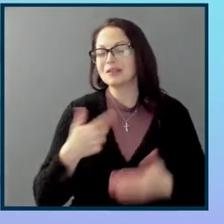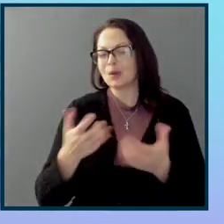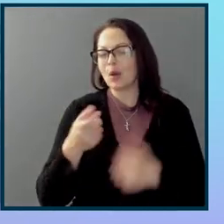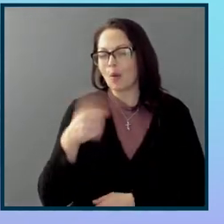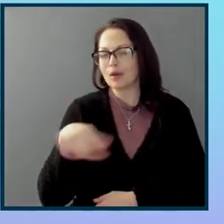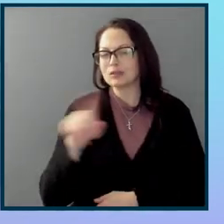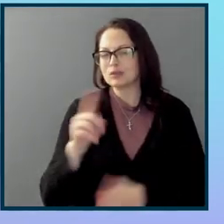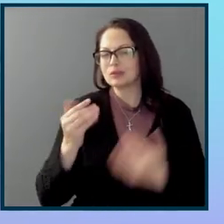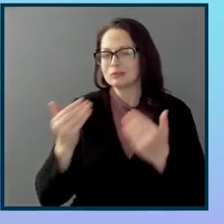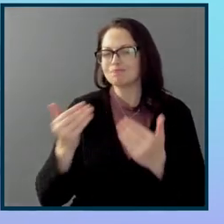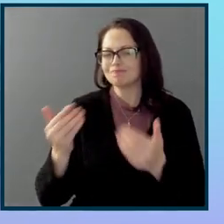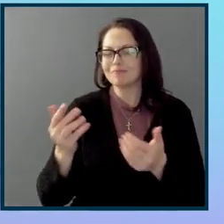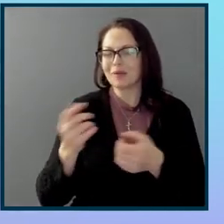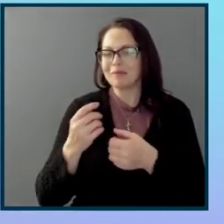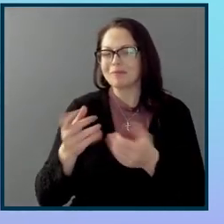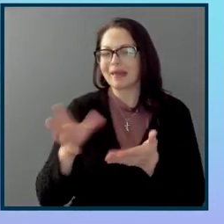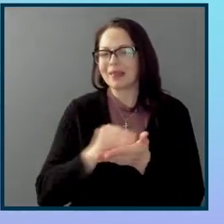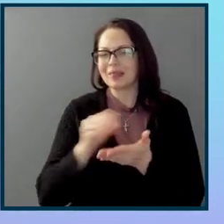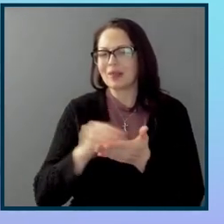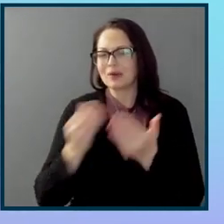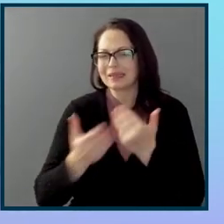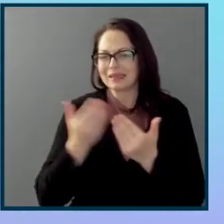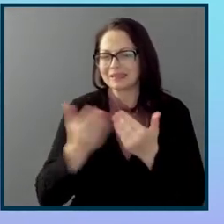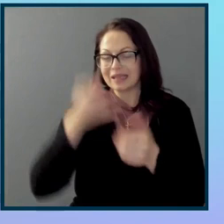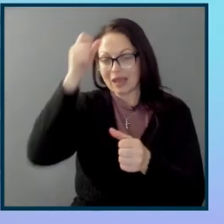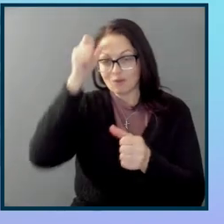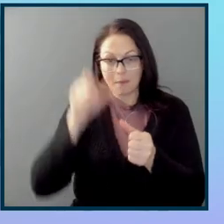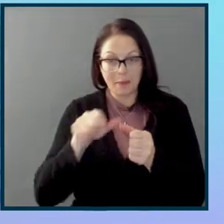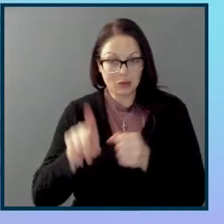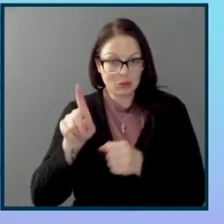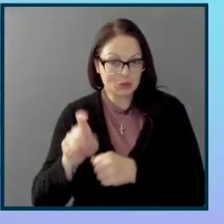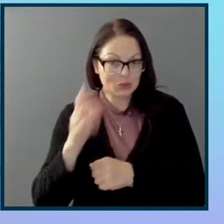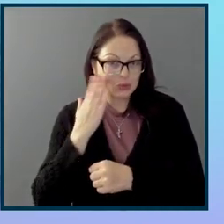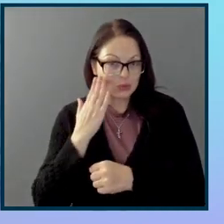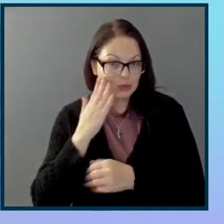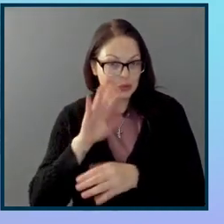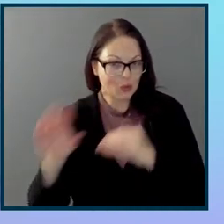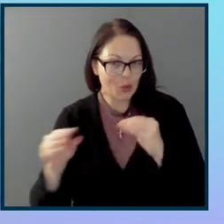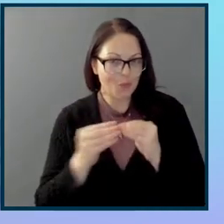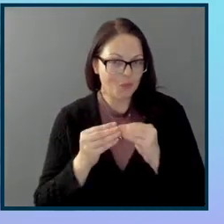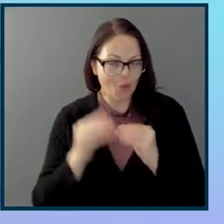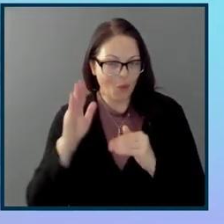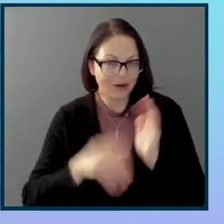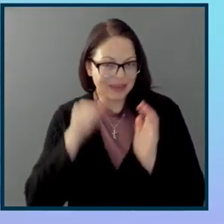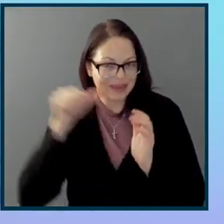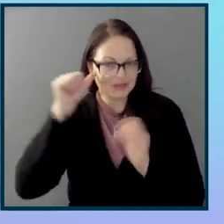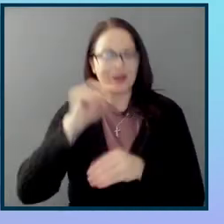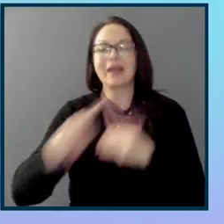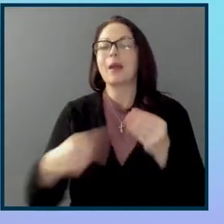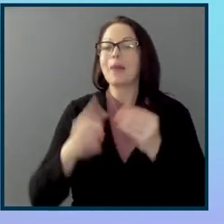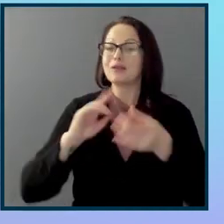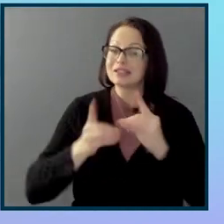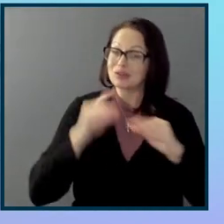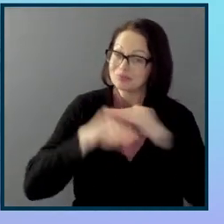learning easy. Remember, you should know a little bit more than you did yesterday about digital accessibility, and